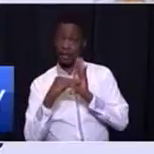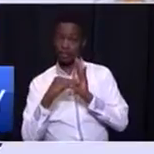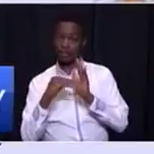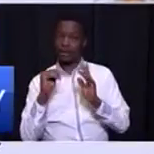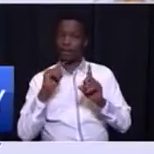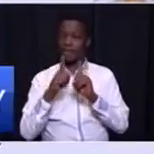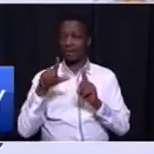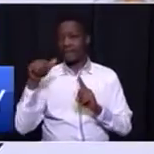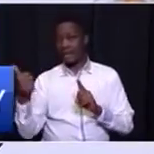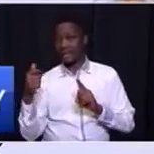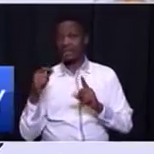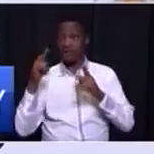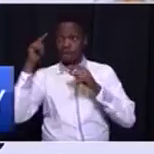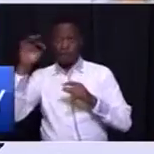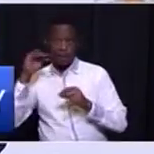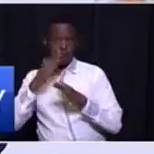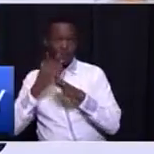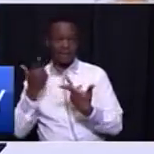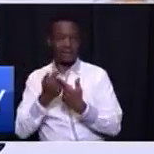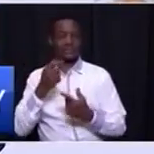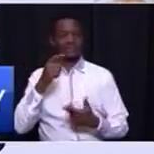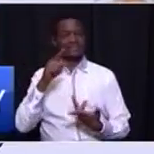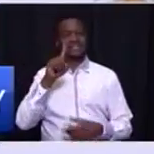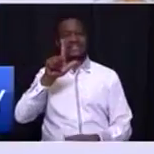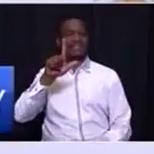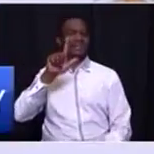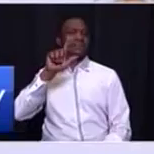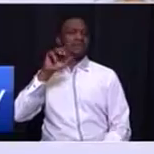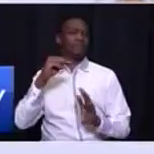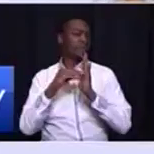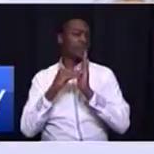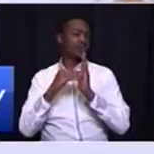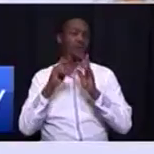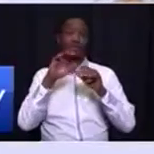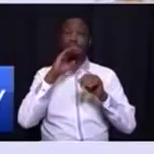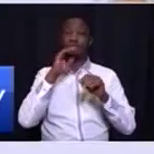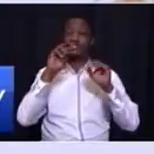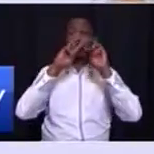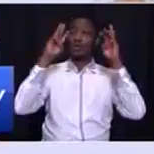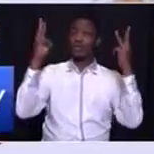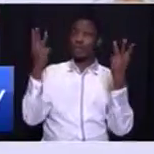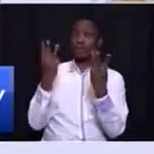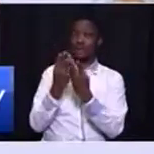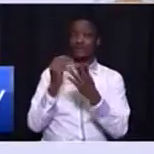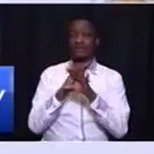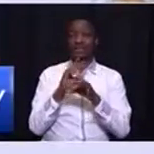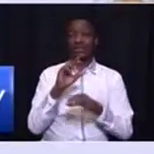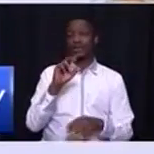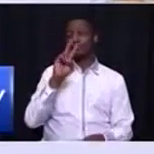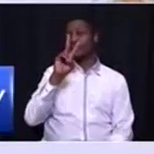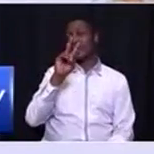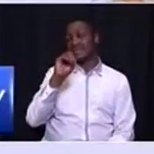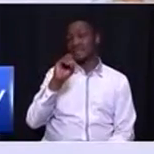jobs in the industrial sector. So globally, 20% of gold and diamond